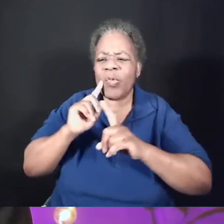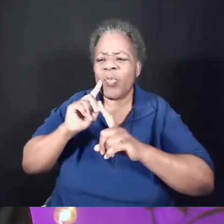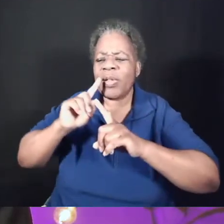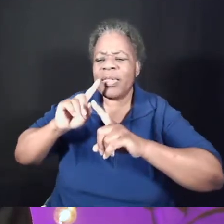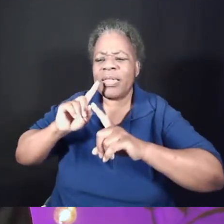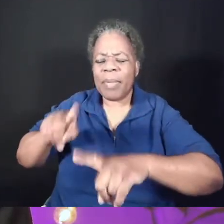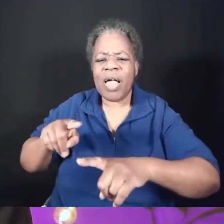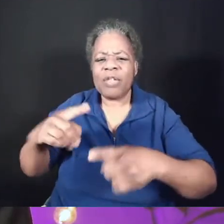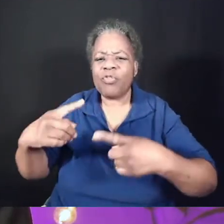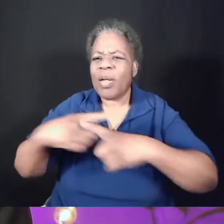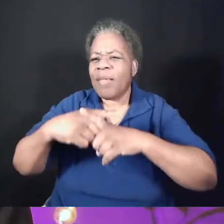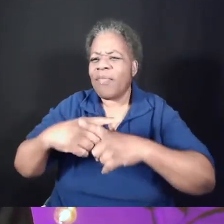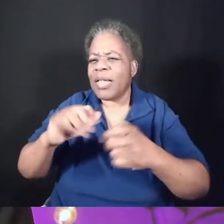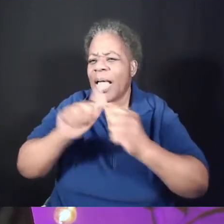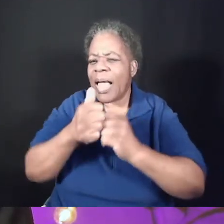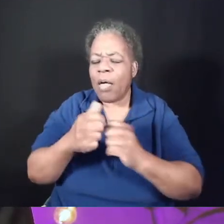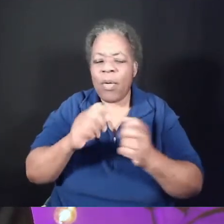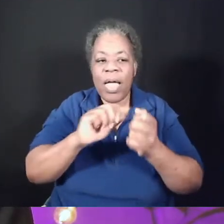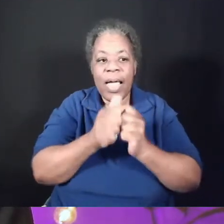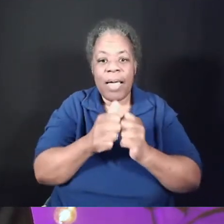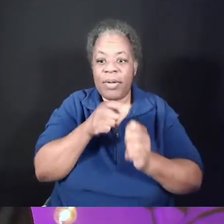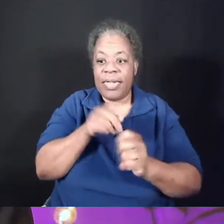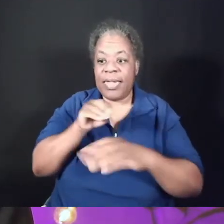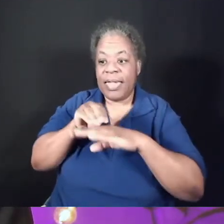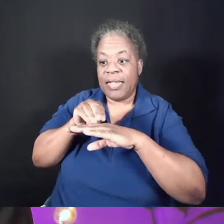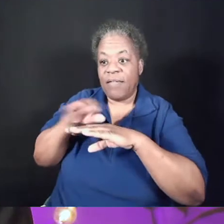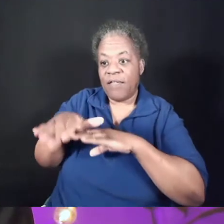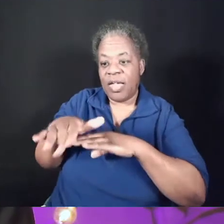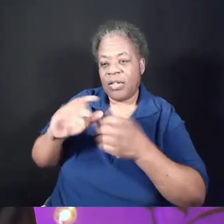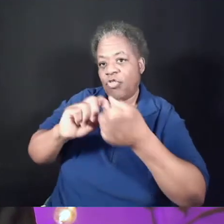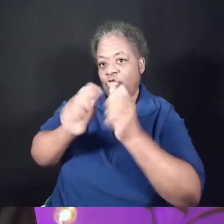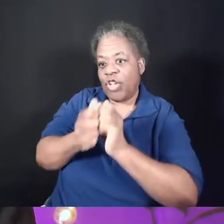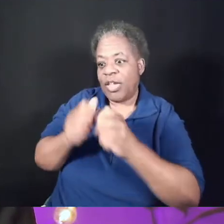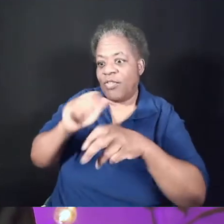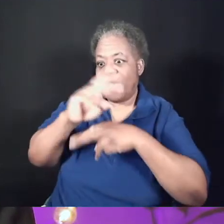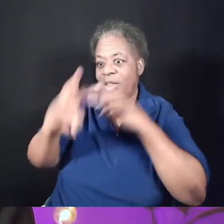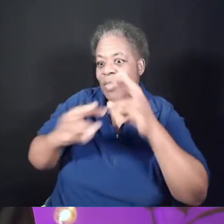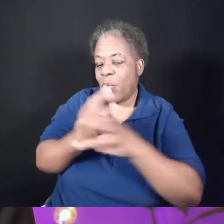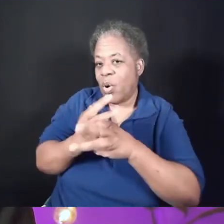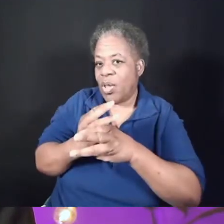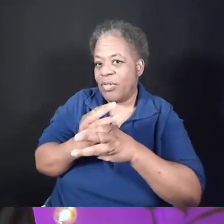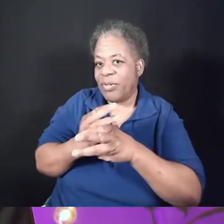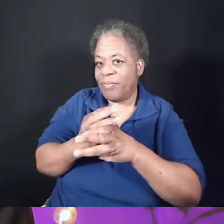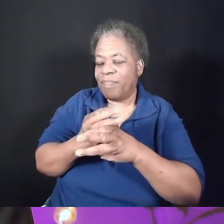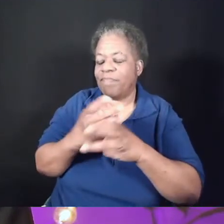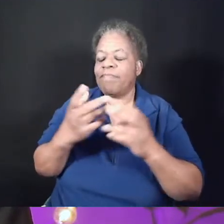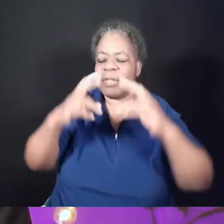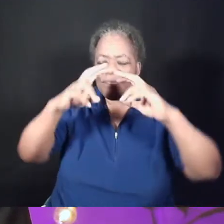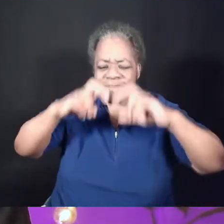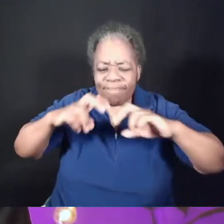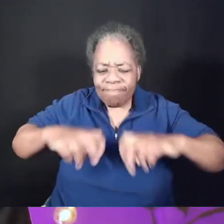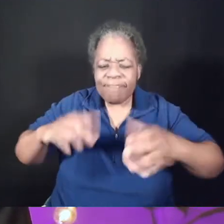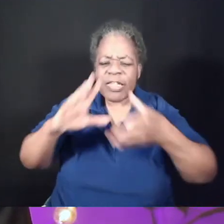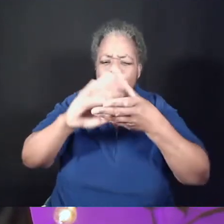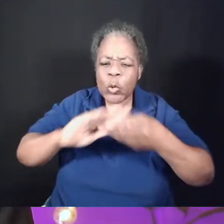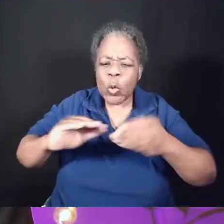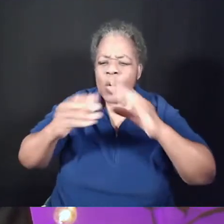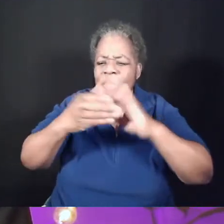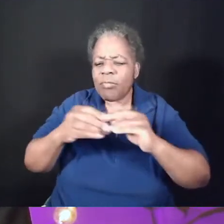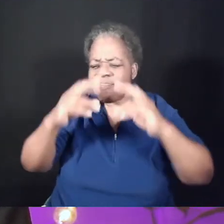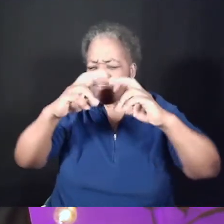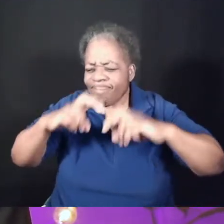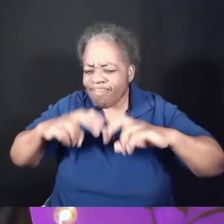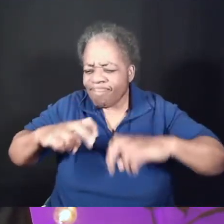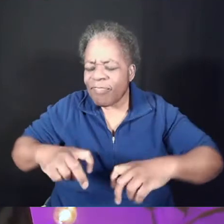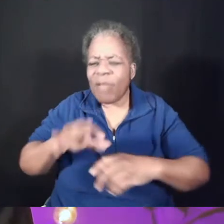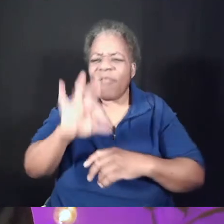how did he affect change in the world around him? And in examining those stories, you know, I think what we're going to find is